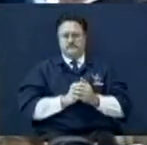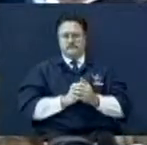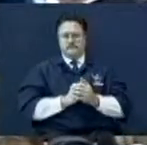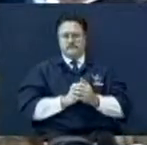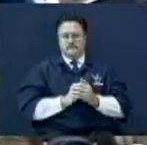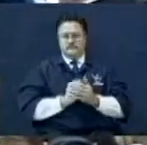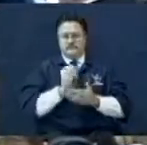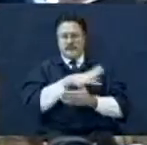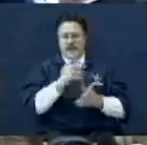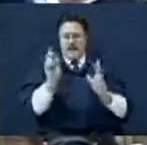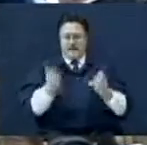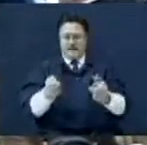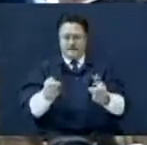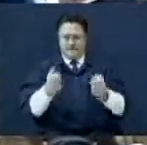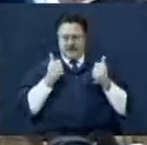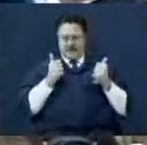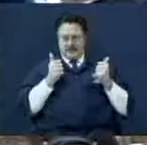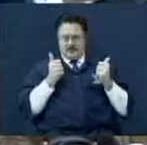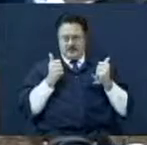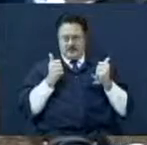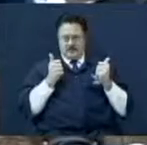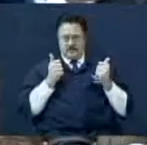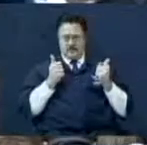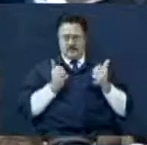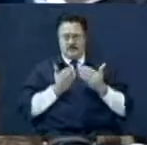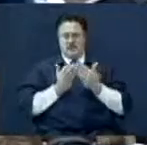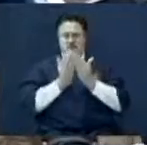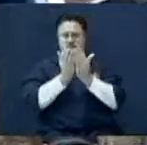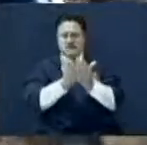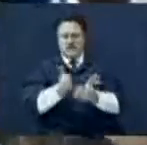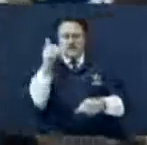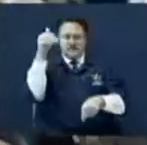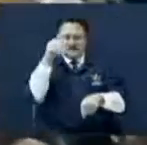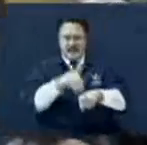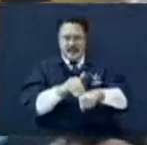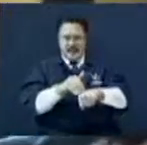and immediately the ship was at land.